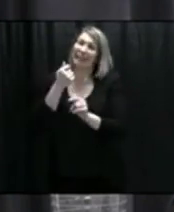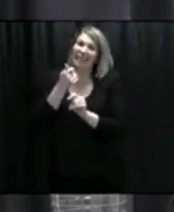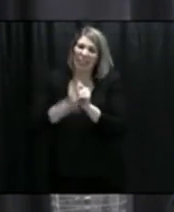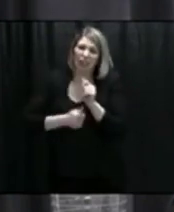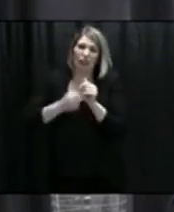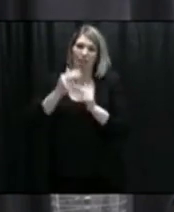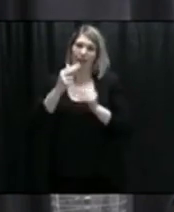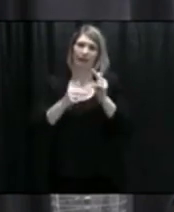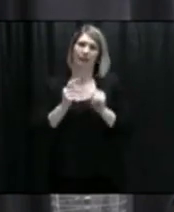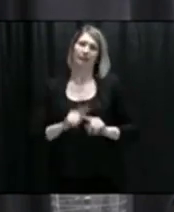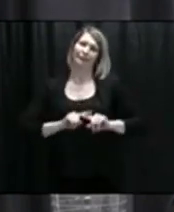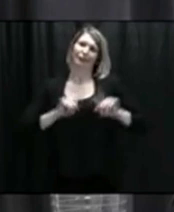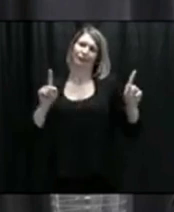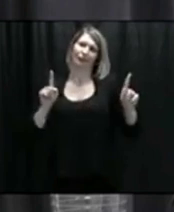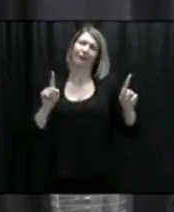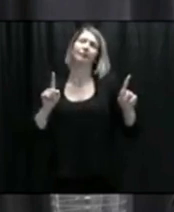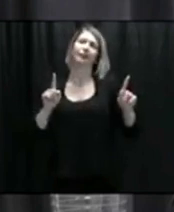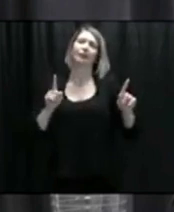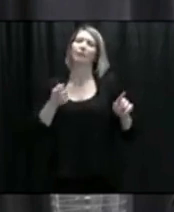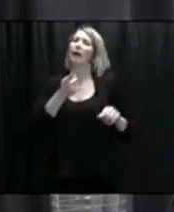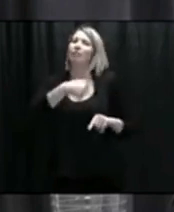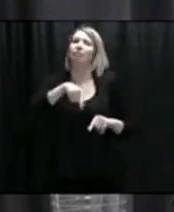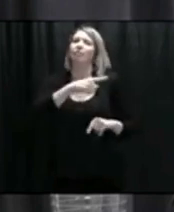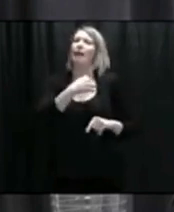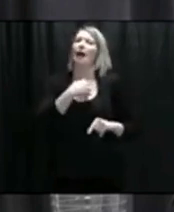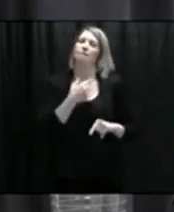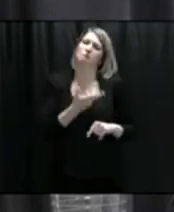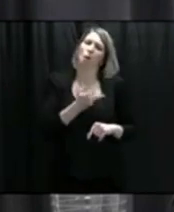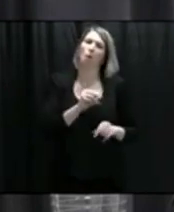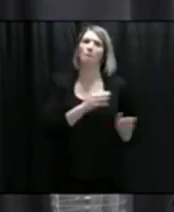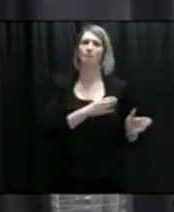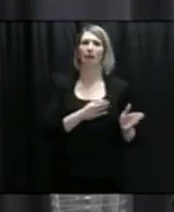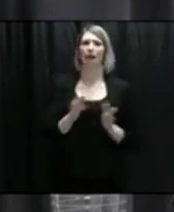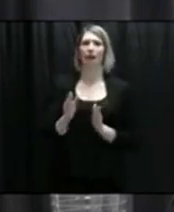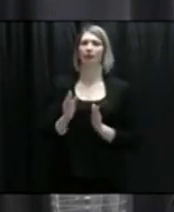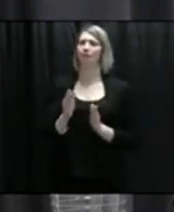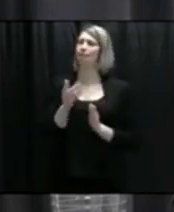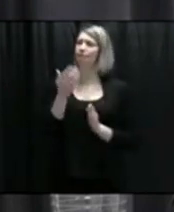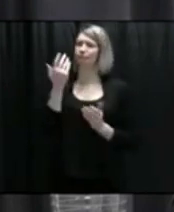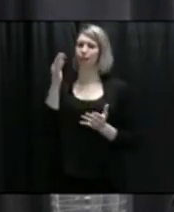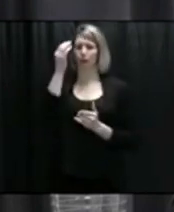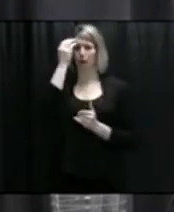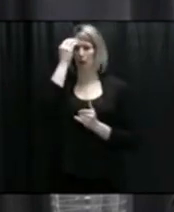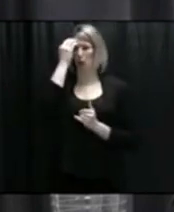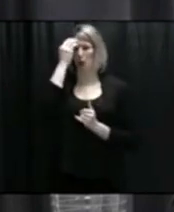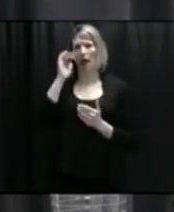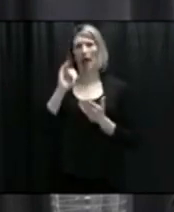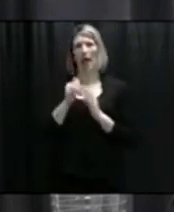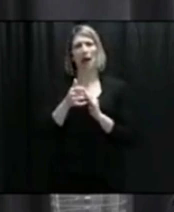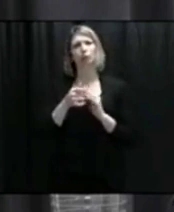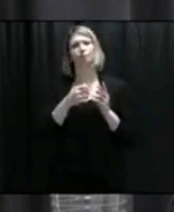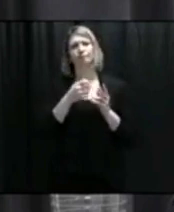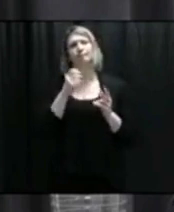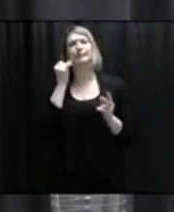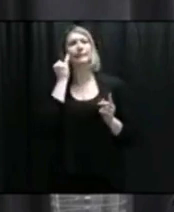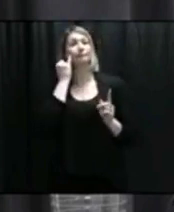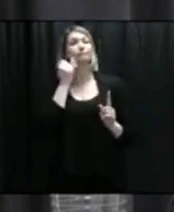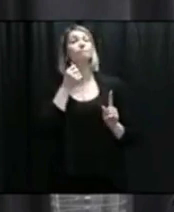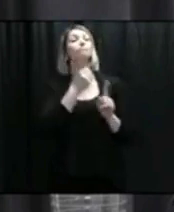RHA is in a position where there are plans for each of their individual long-term care facilities.